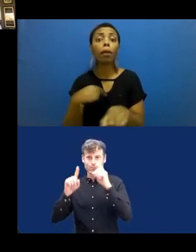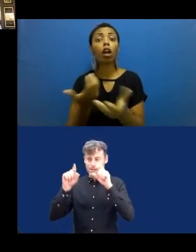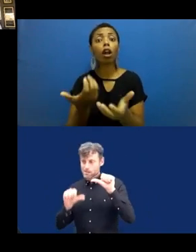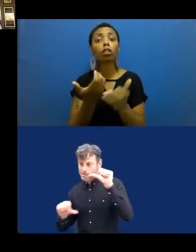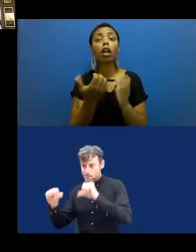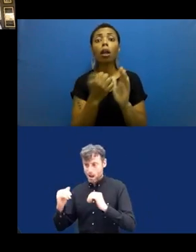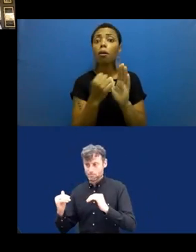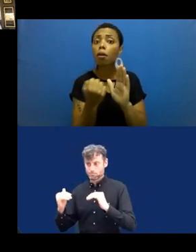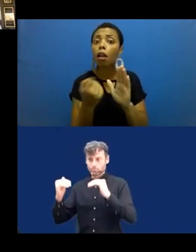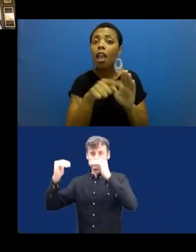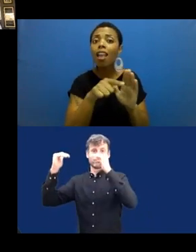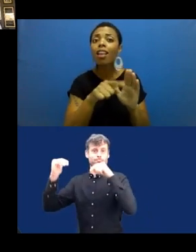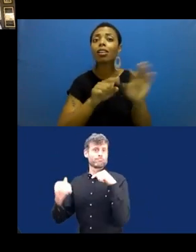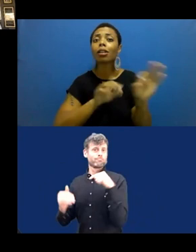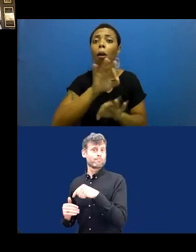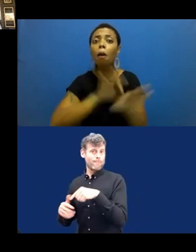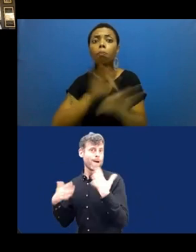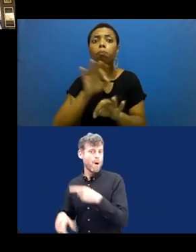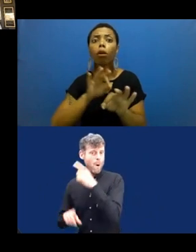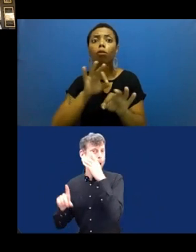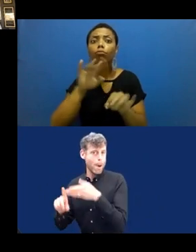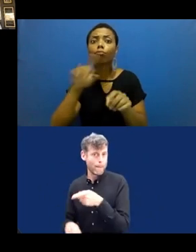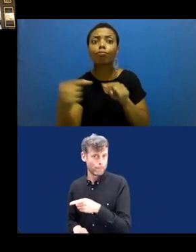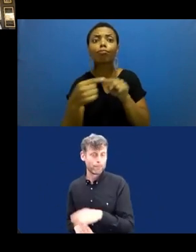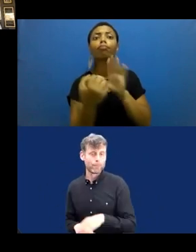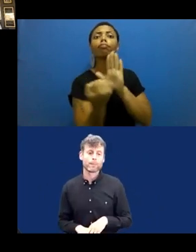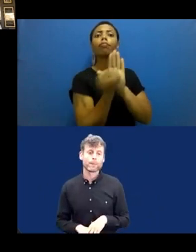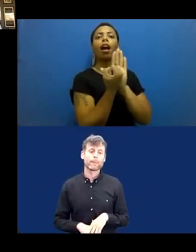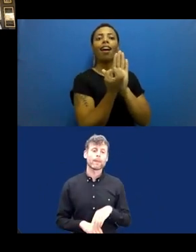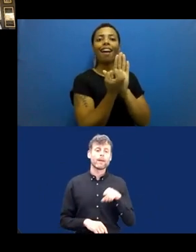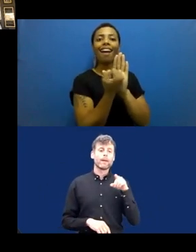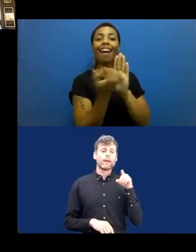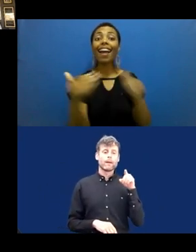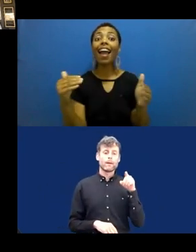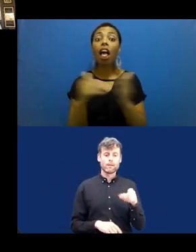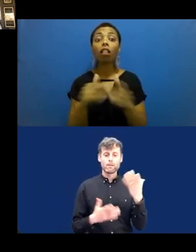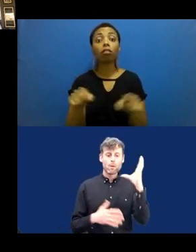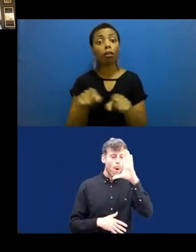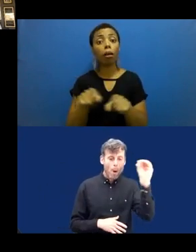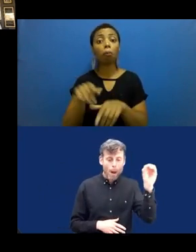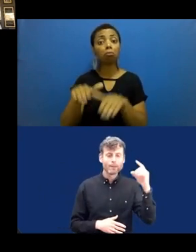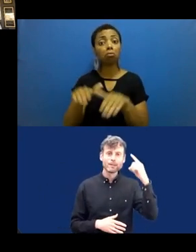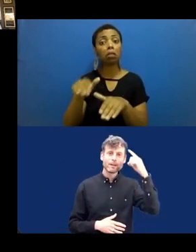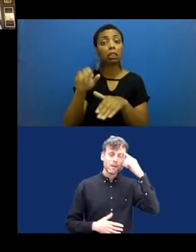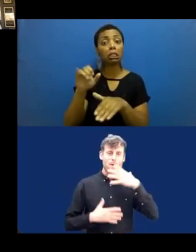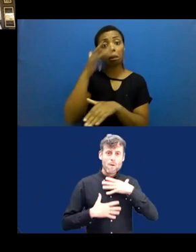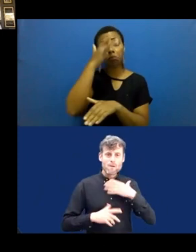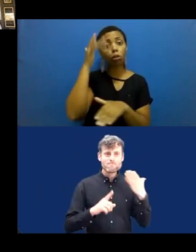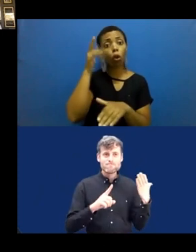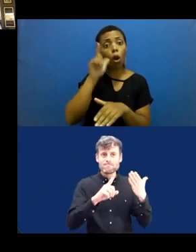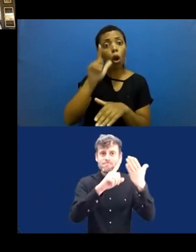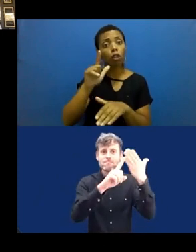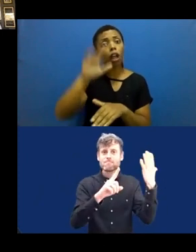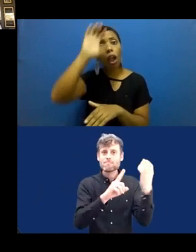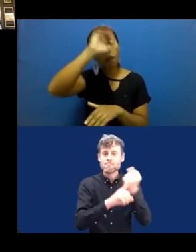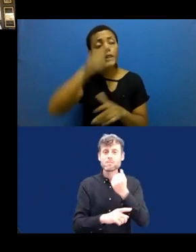And, probably, each of them expects some practical benefits, like maybe a